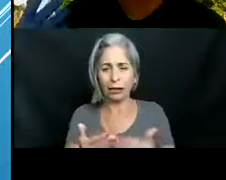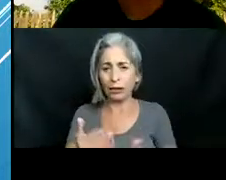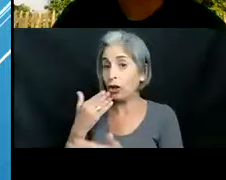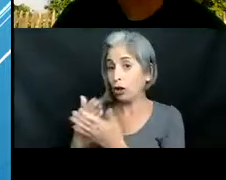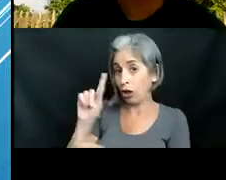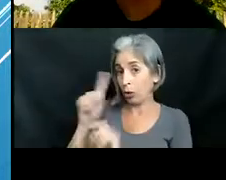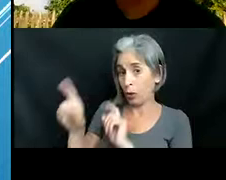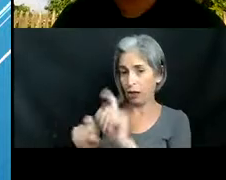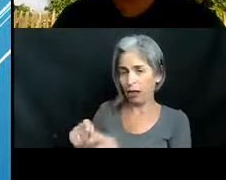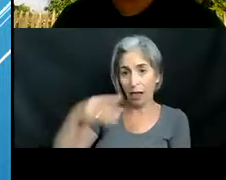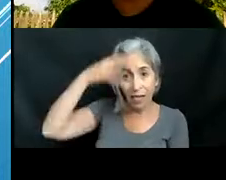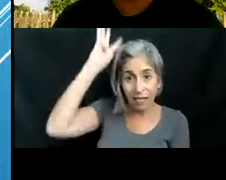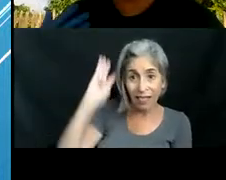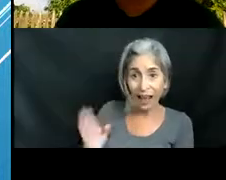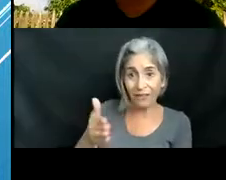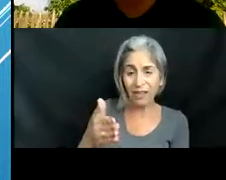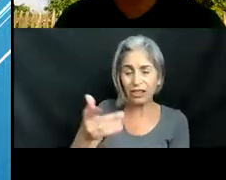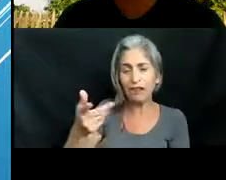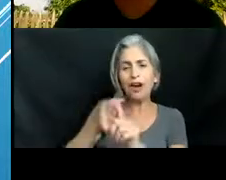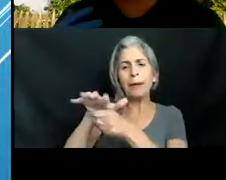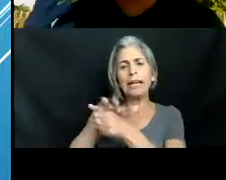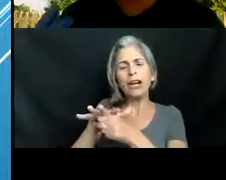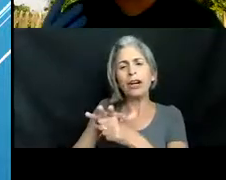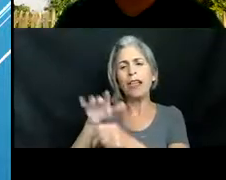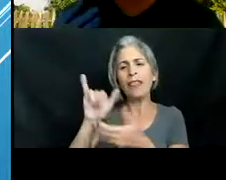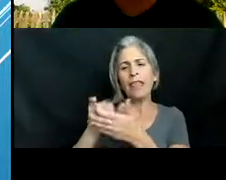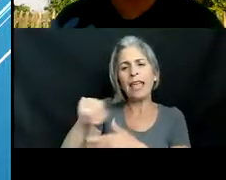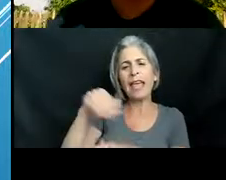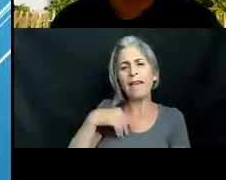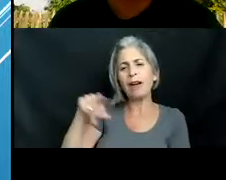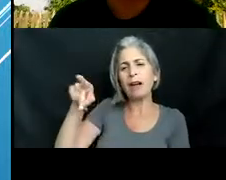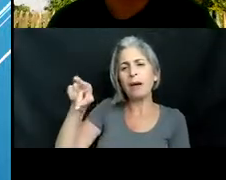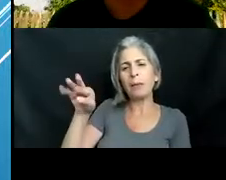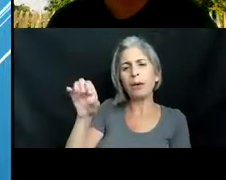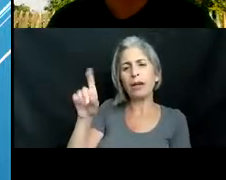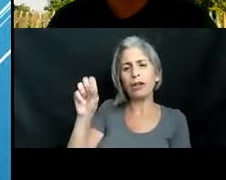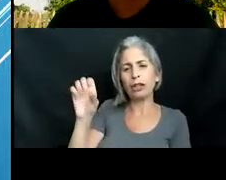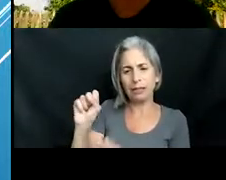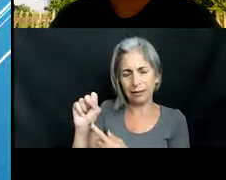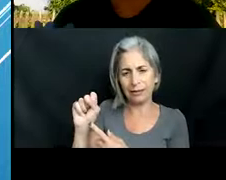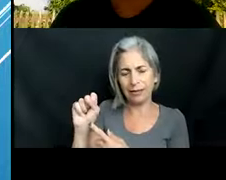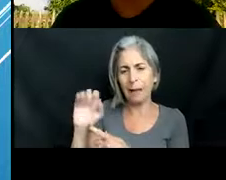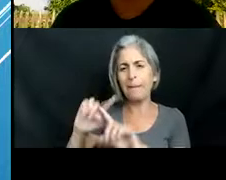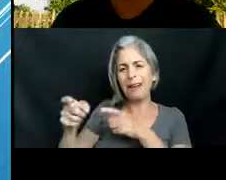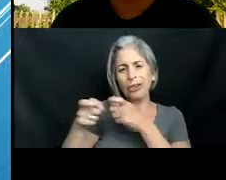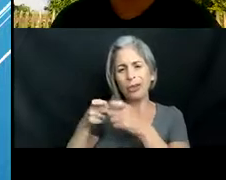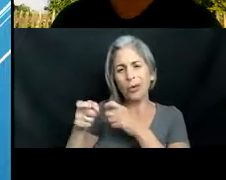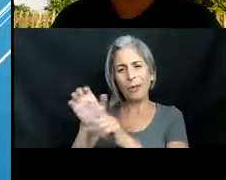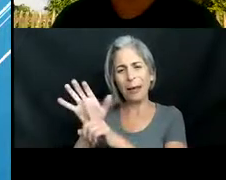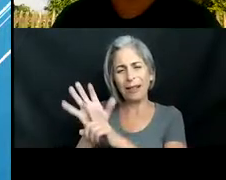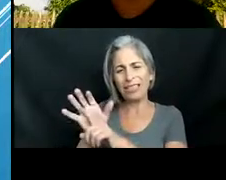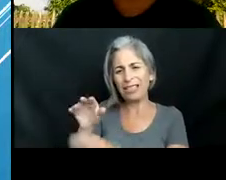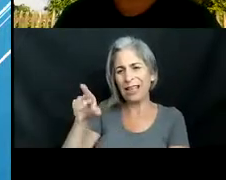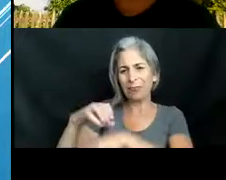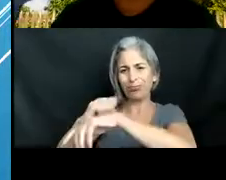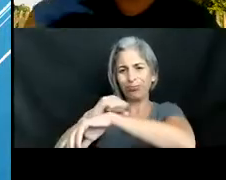do come from an area where there are predators but the main thing controlling their population where they're from is actually a parasite it's a